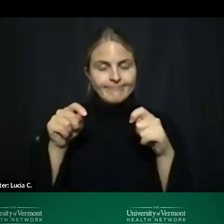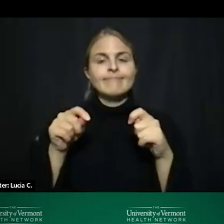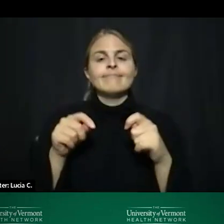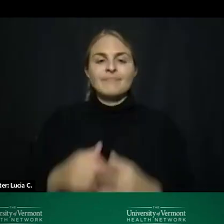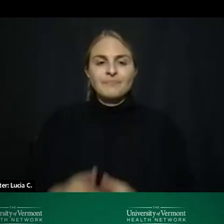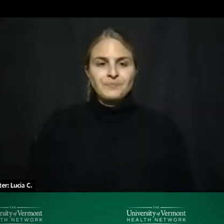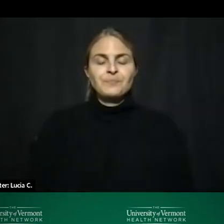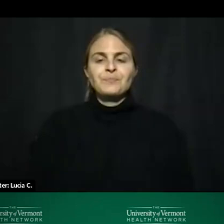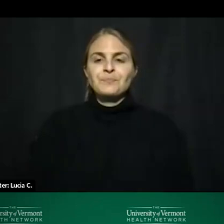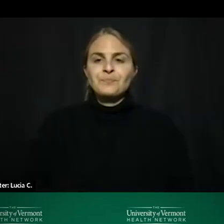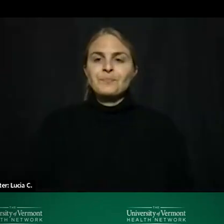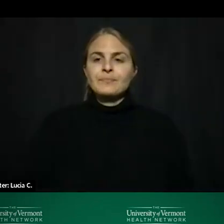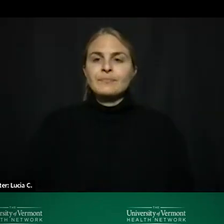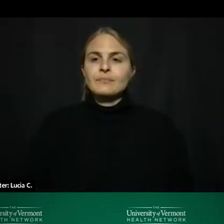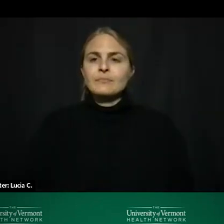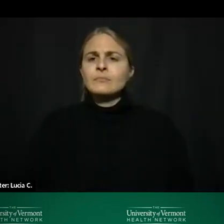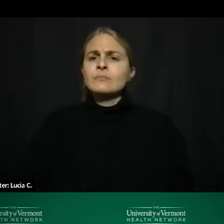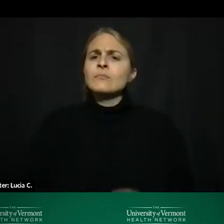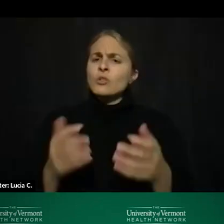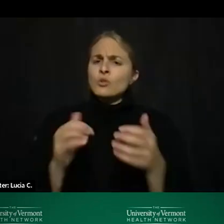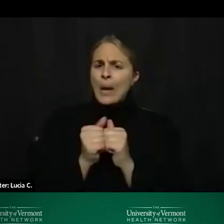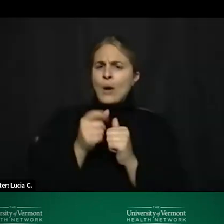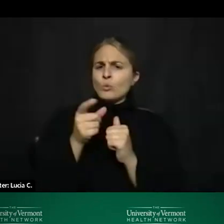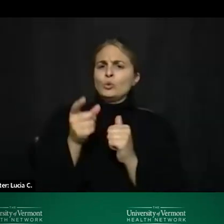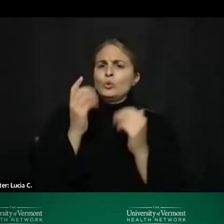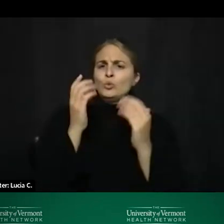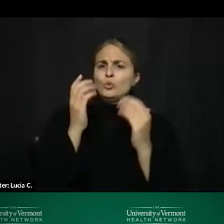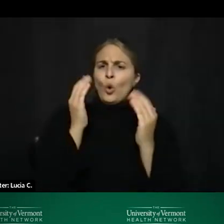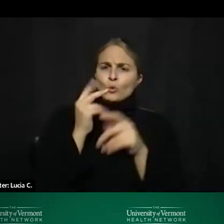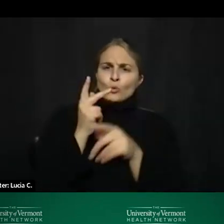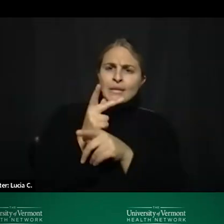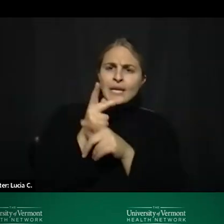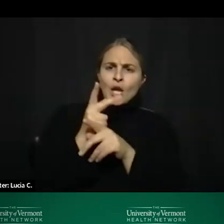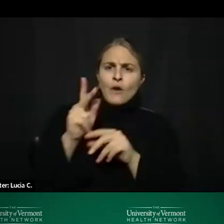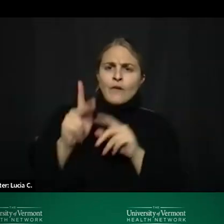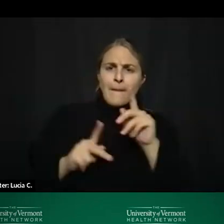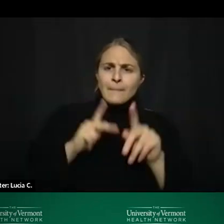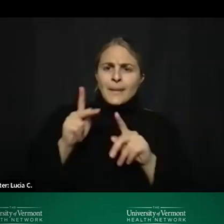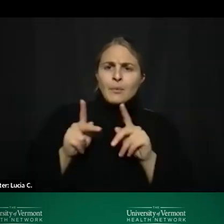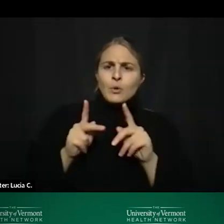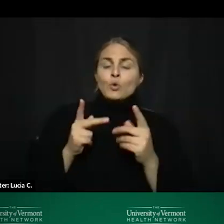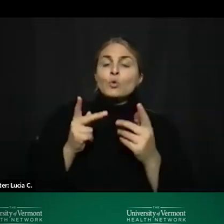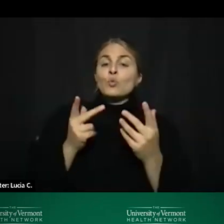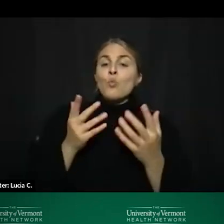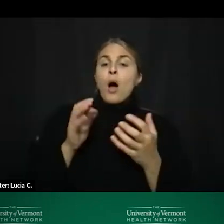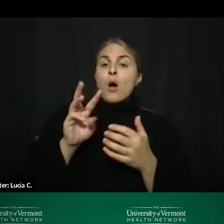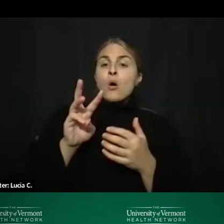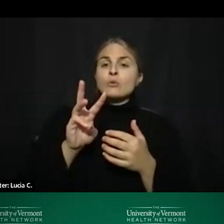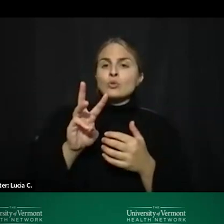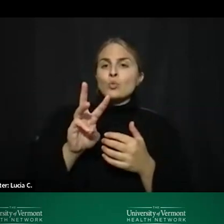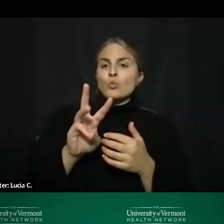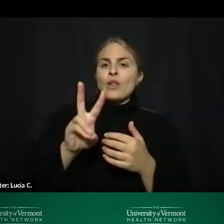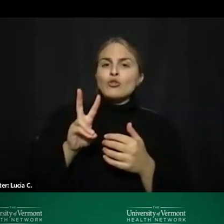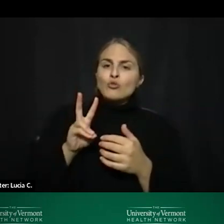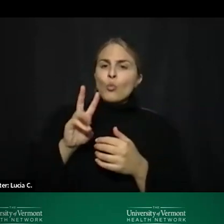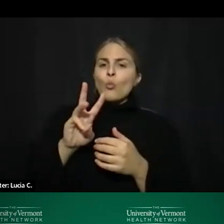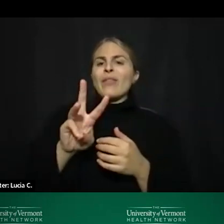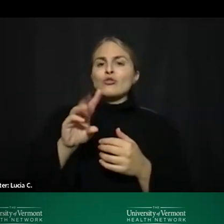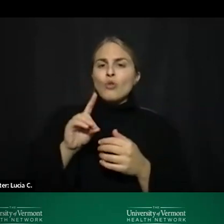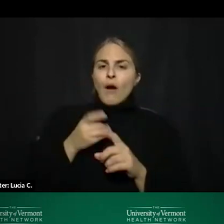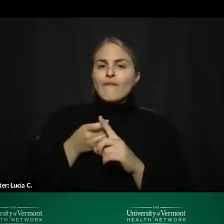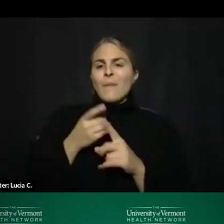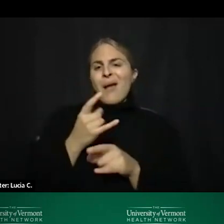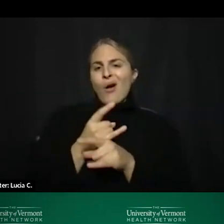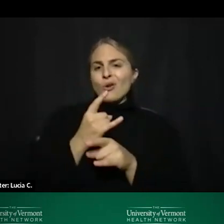wind down um so how do you hope to care for individuals looking for withdrawal um from alcohol or